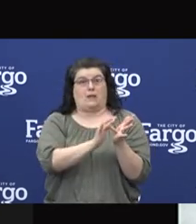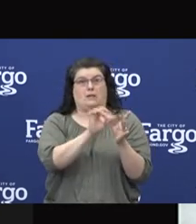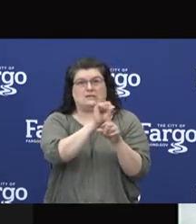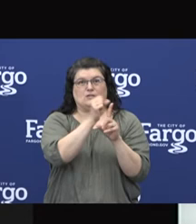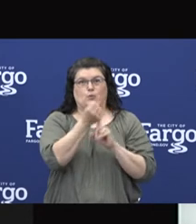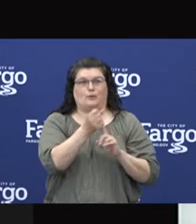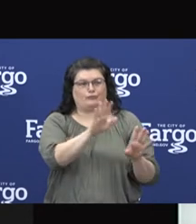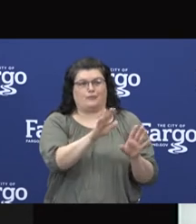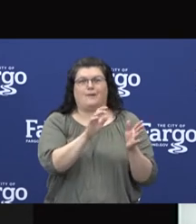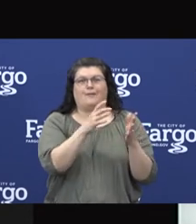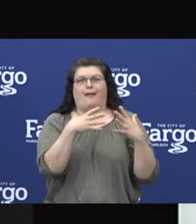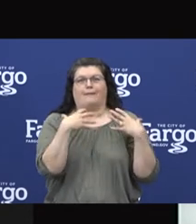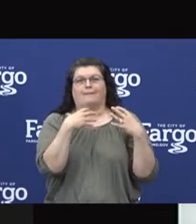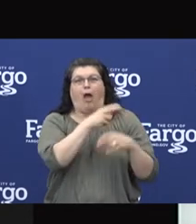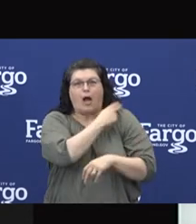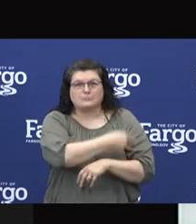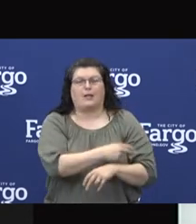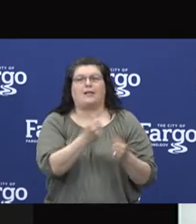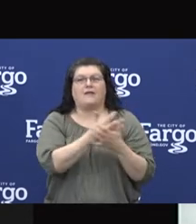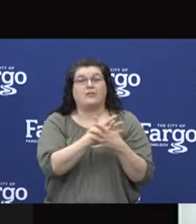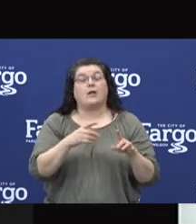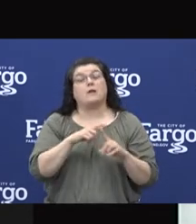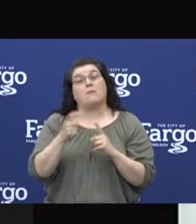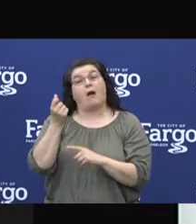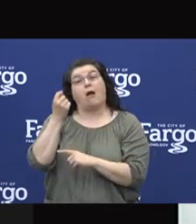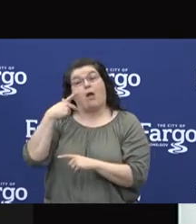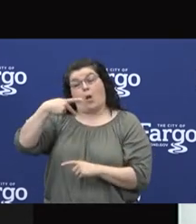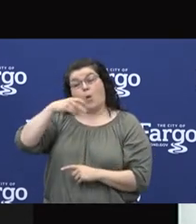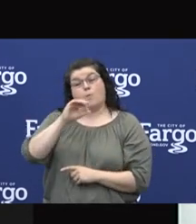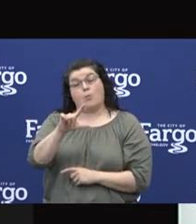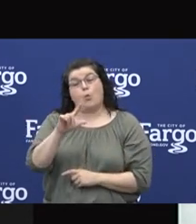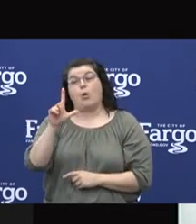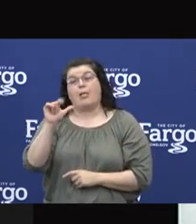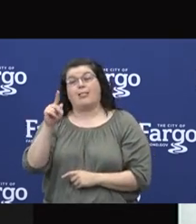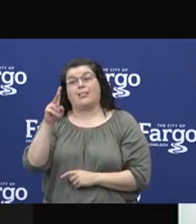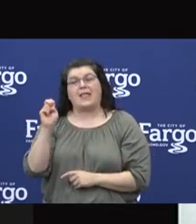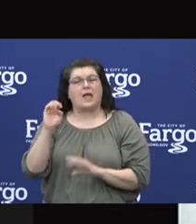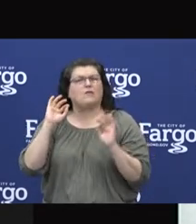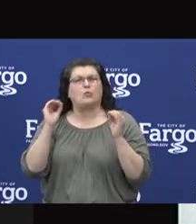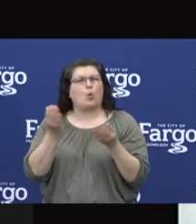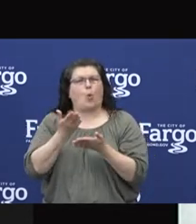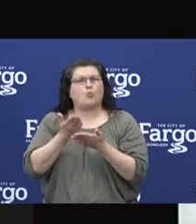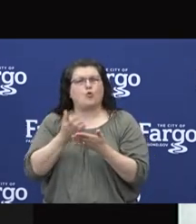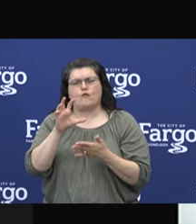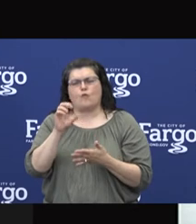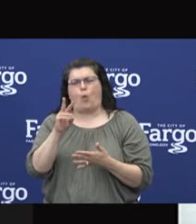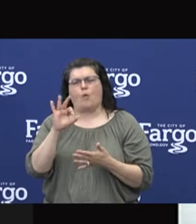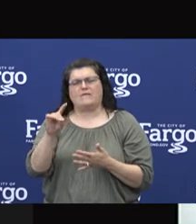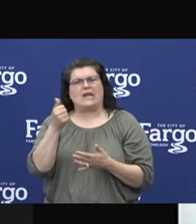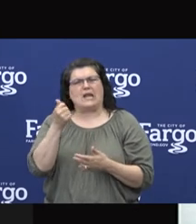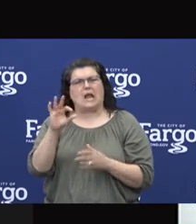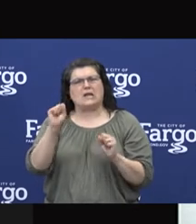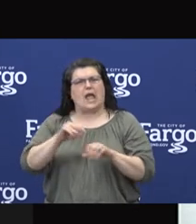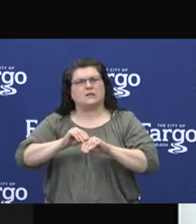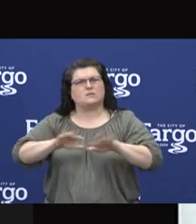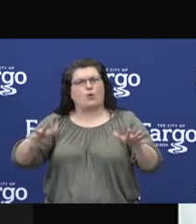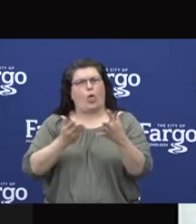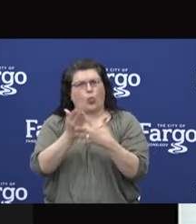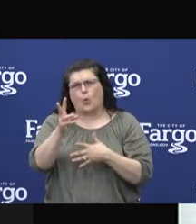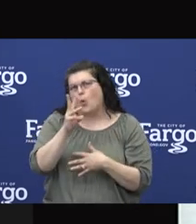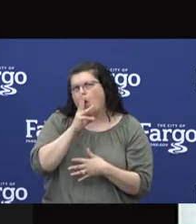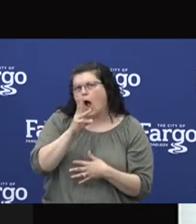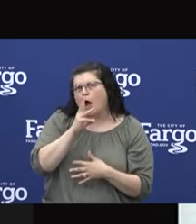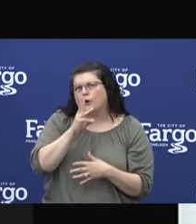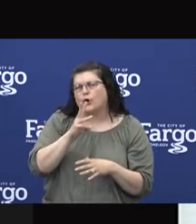For pools and lakes, again, there's no evidence that COVID-19 can be spread to people through water that's used in